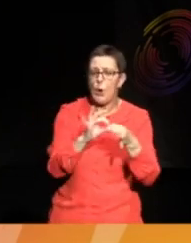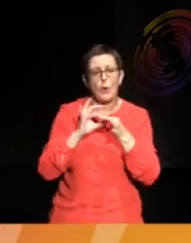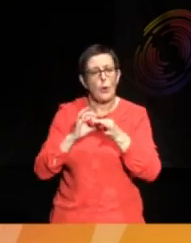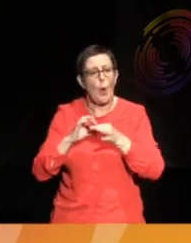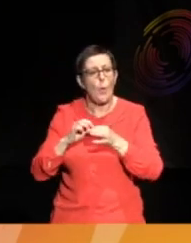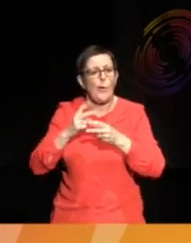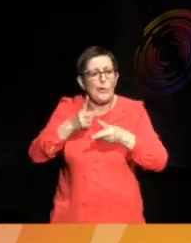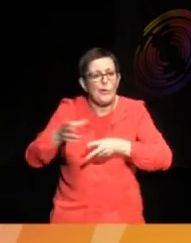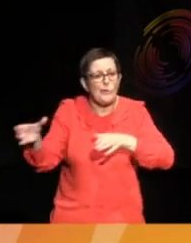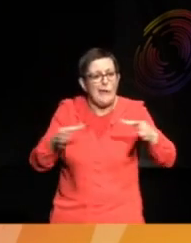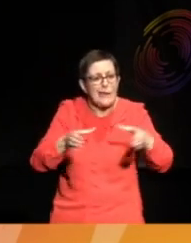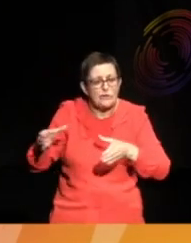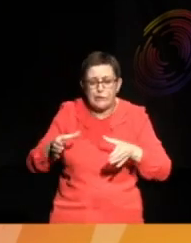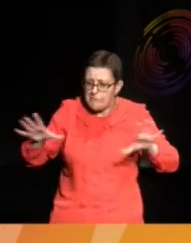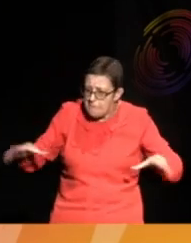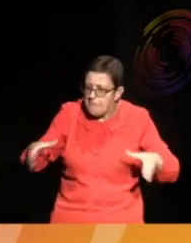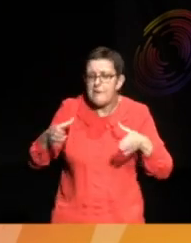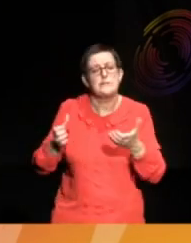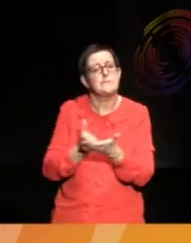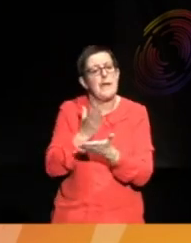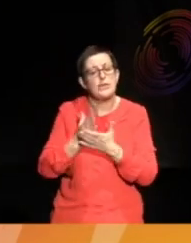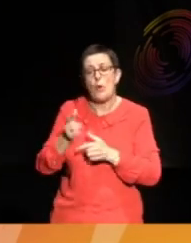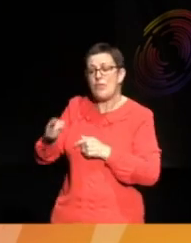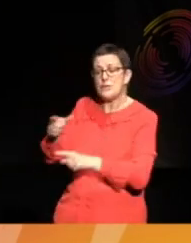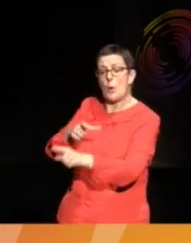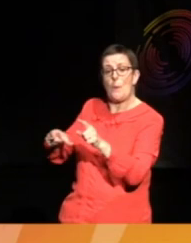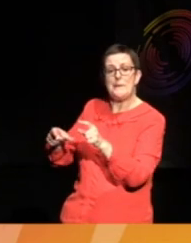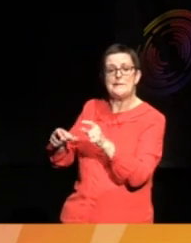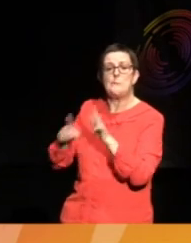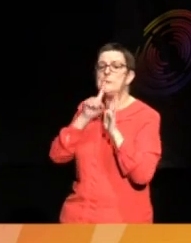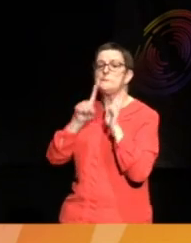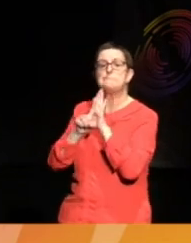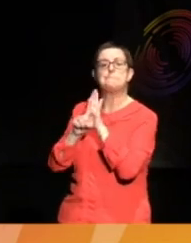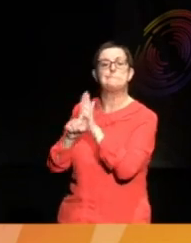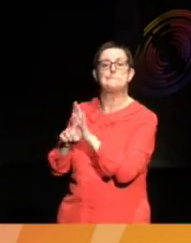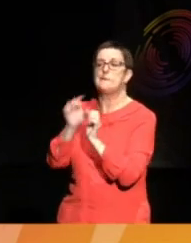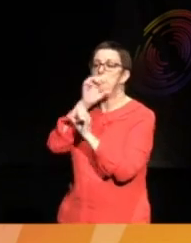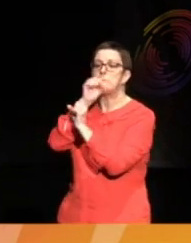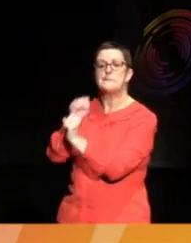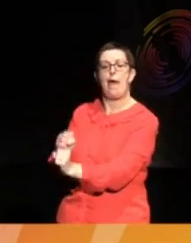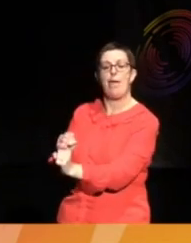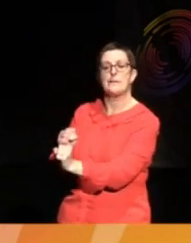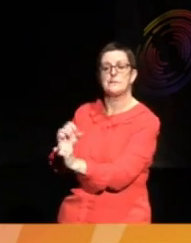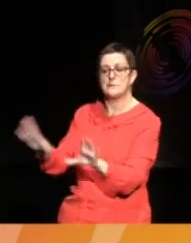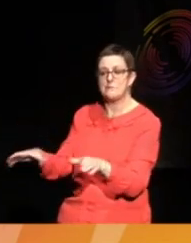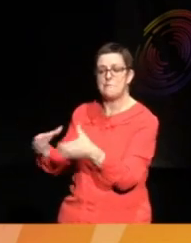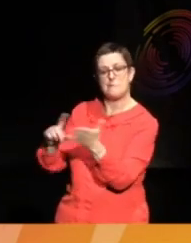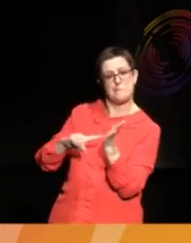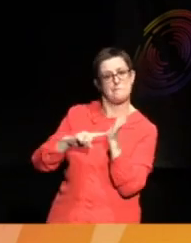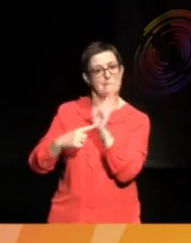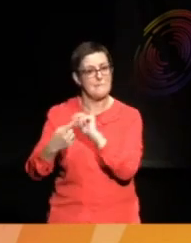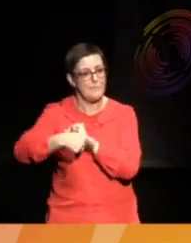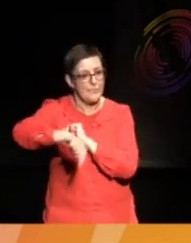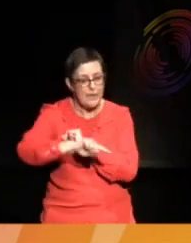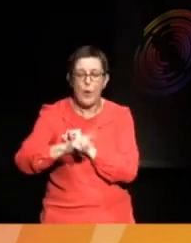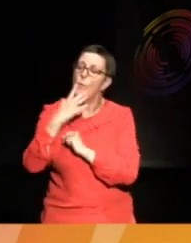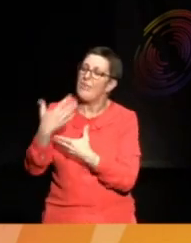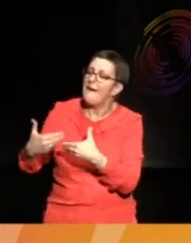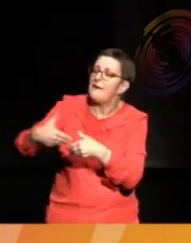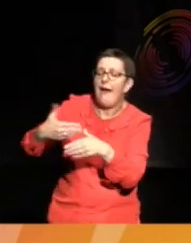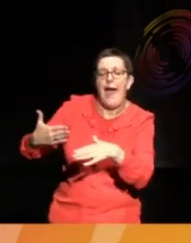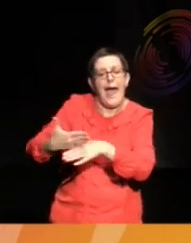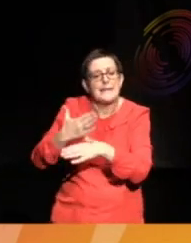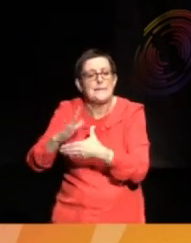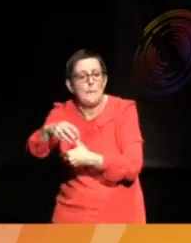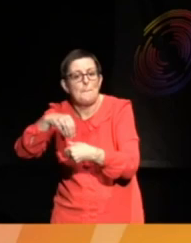silent voices that were marginalized by colonial violence in the museum. So, the story was retold with the active participation of the community.